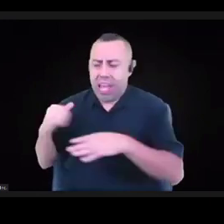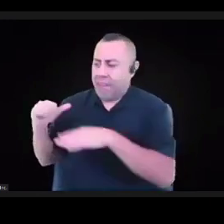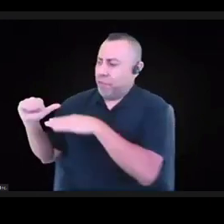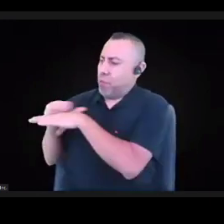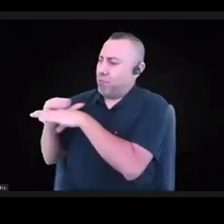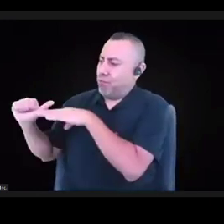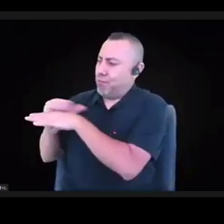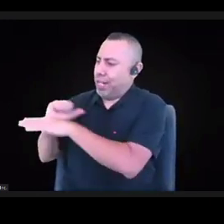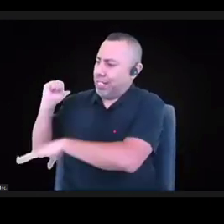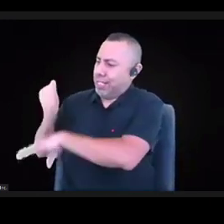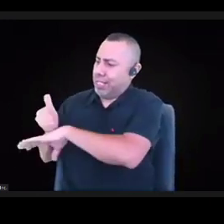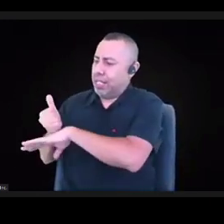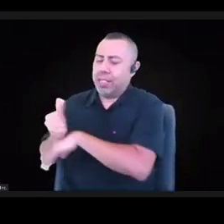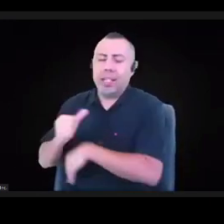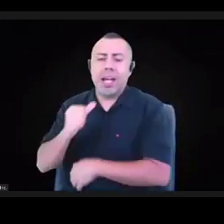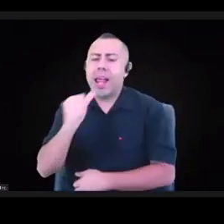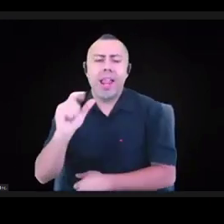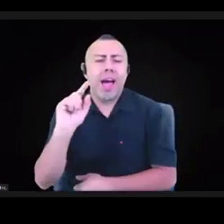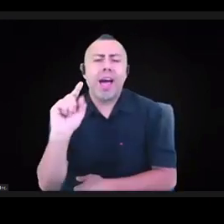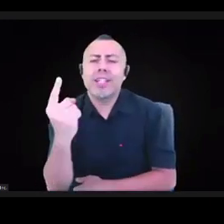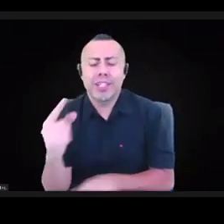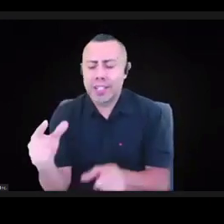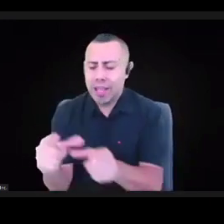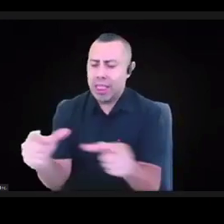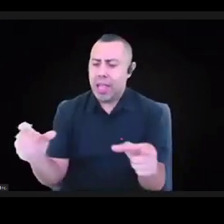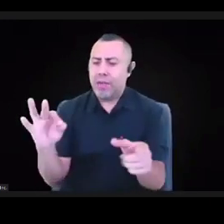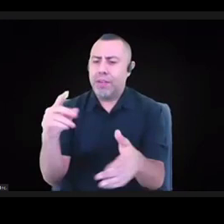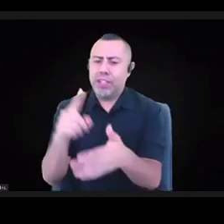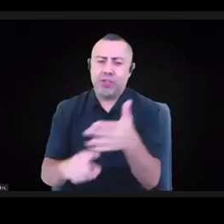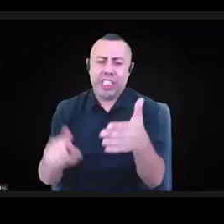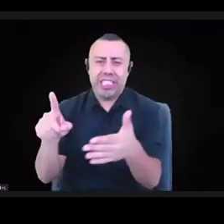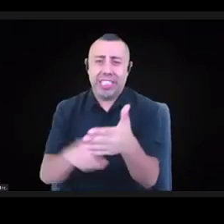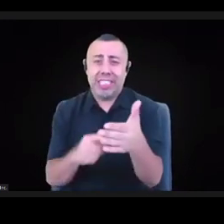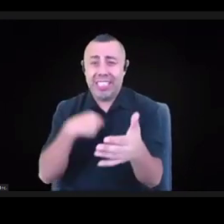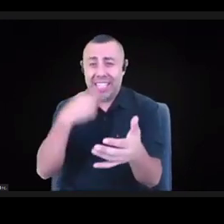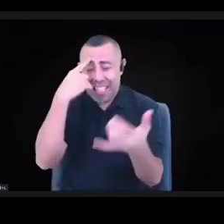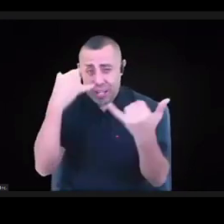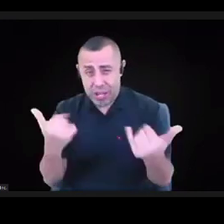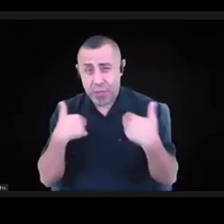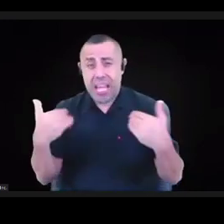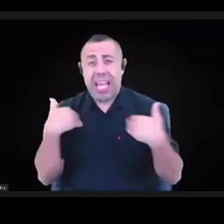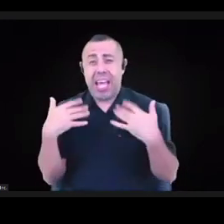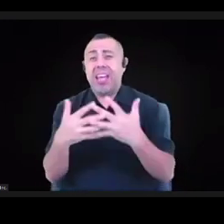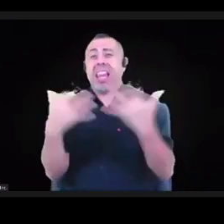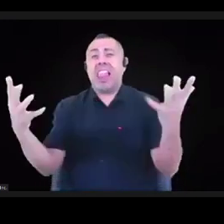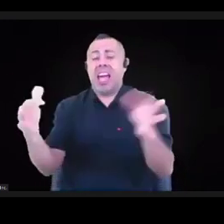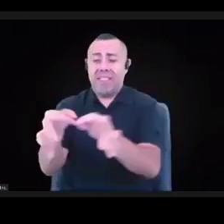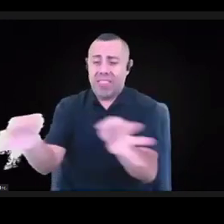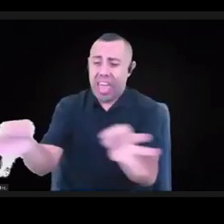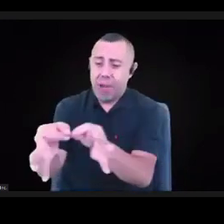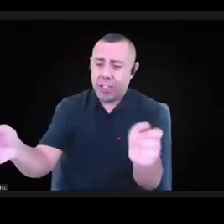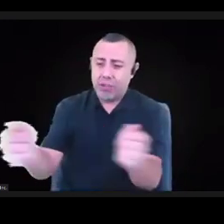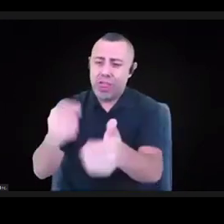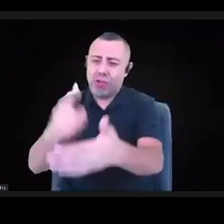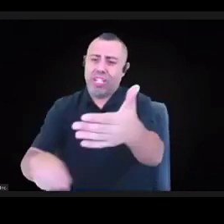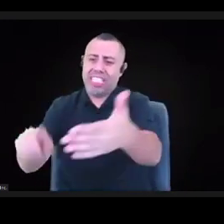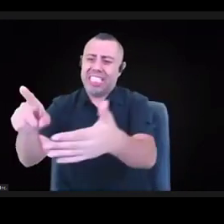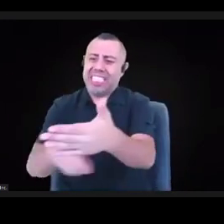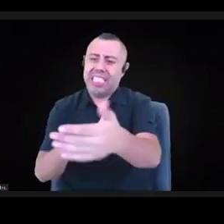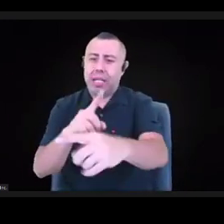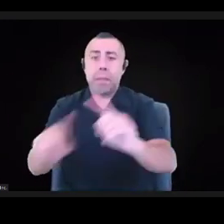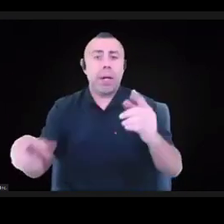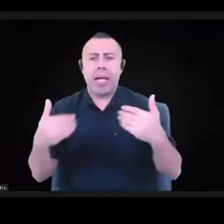language of critique, which I think I feel is a lot of language of critique, but we don't have as much small practice.